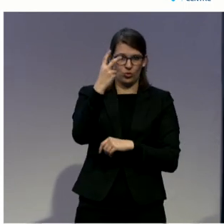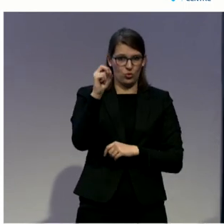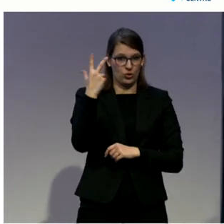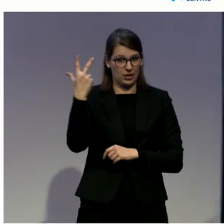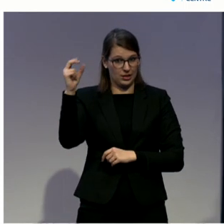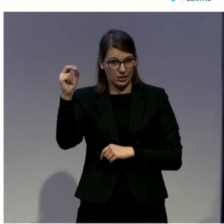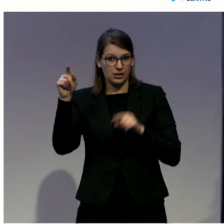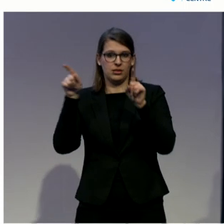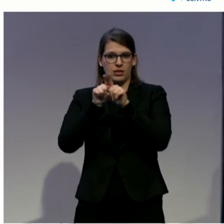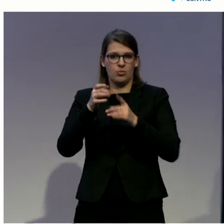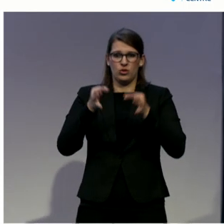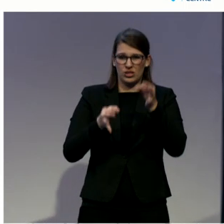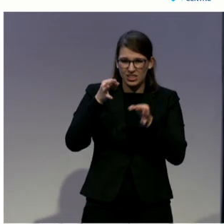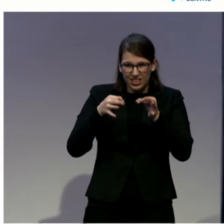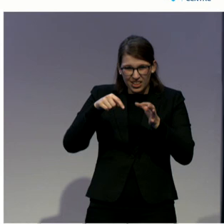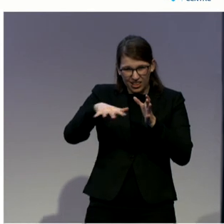policy.